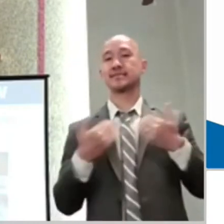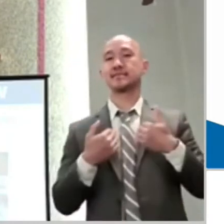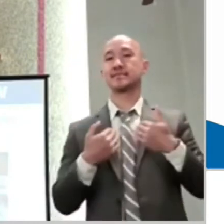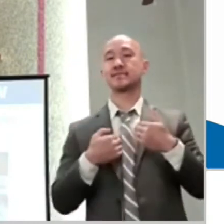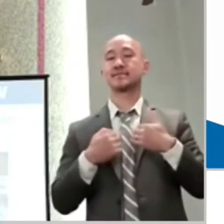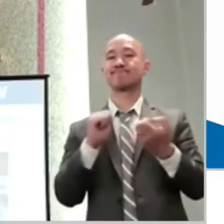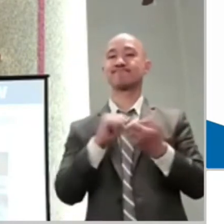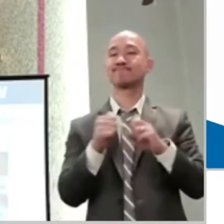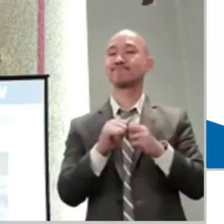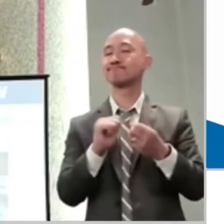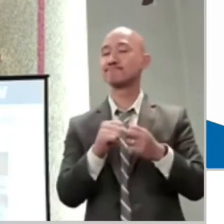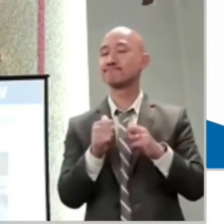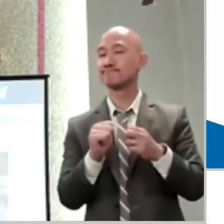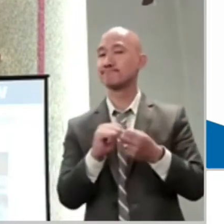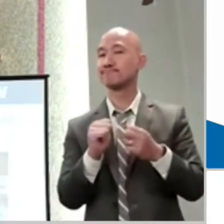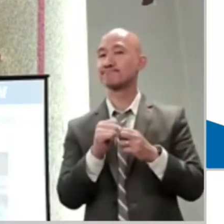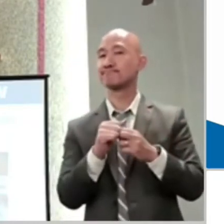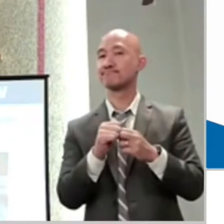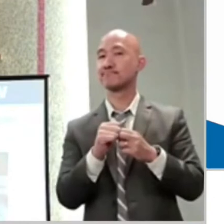relationship with God.